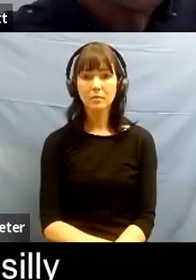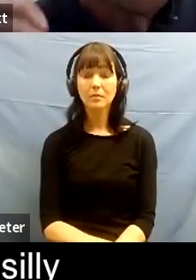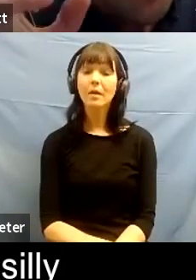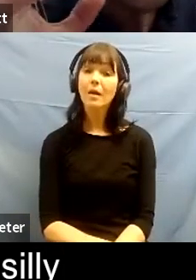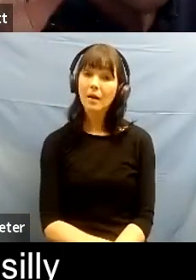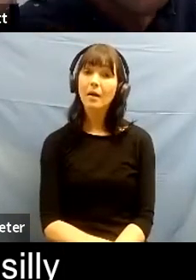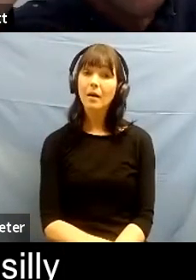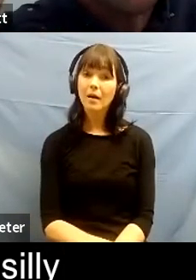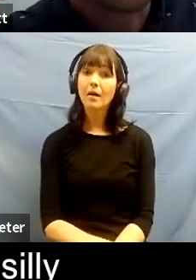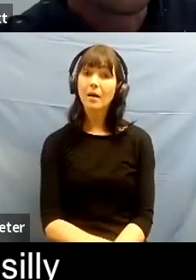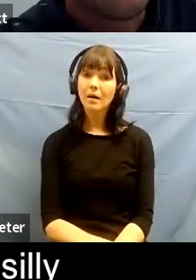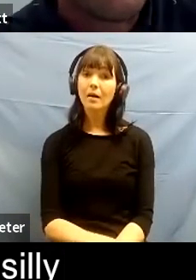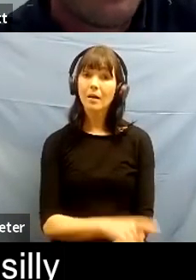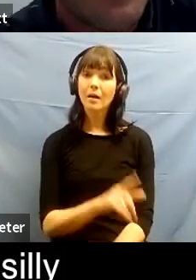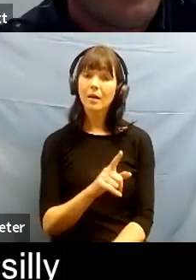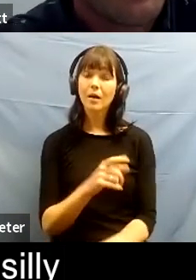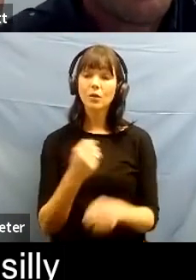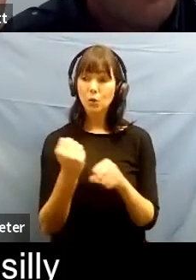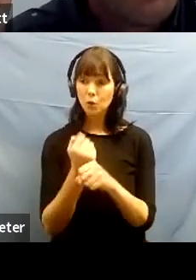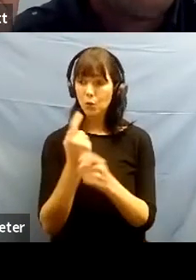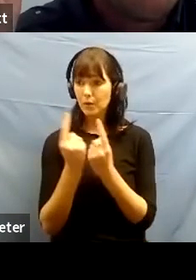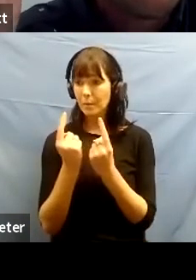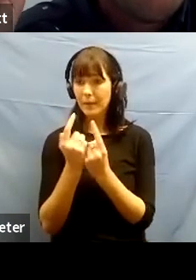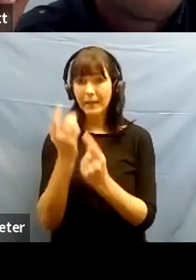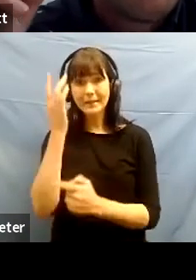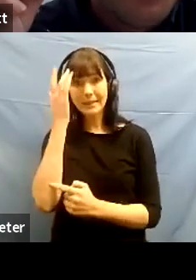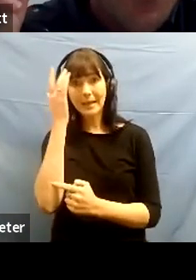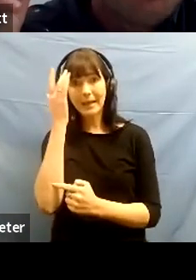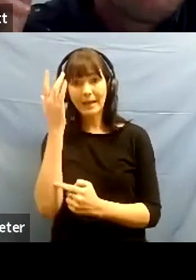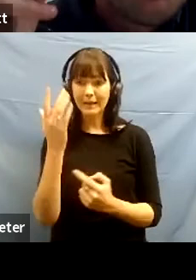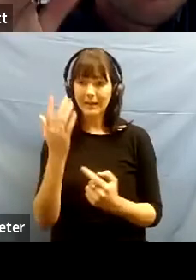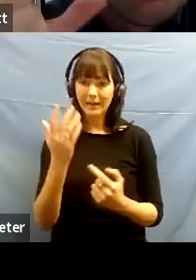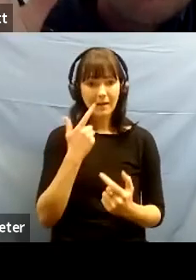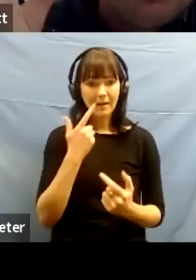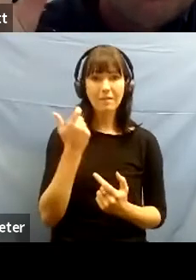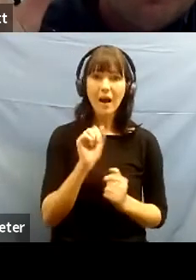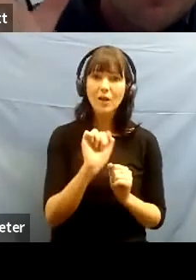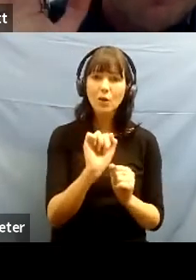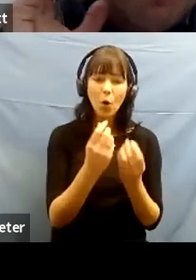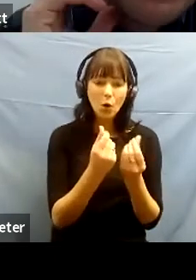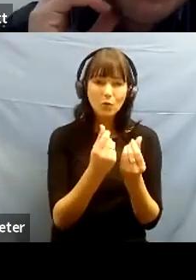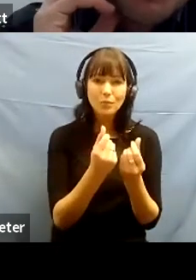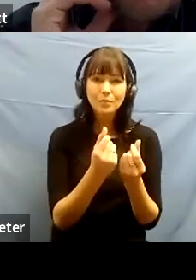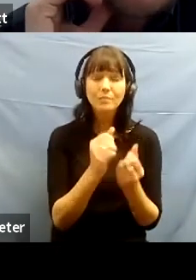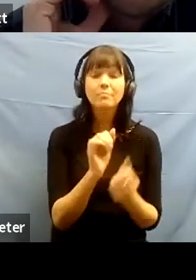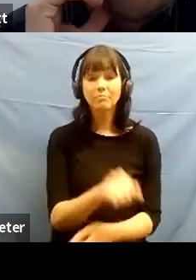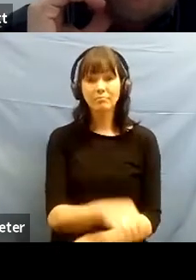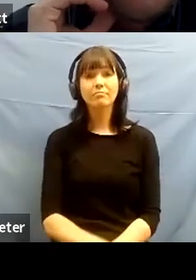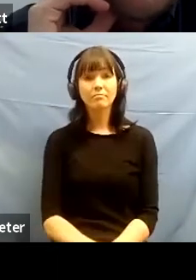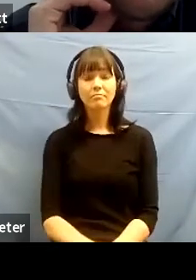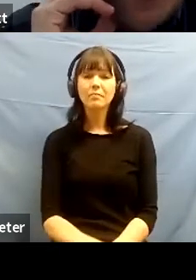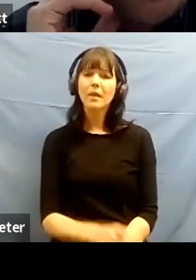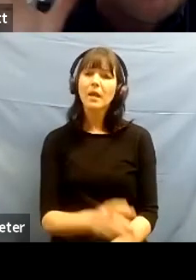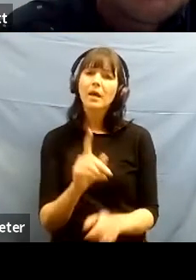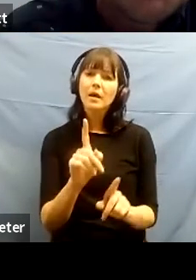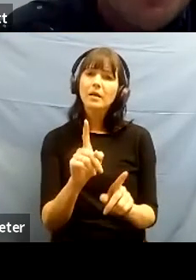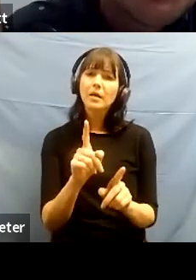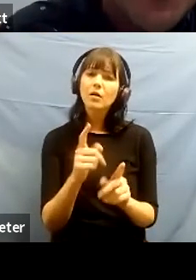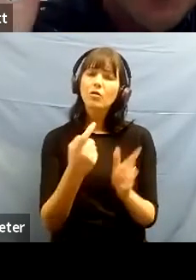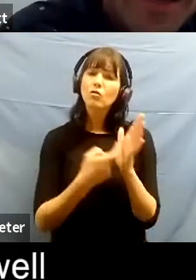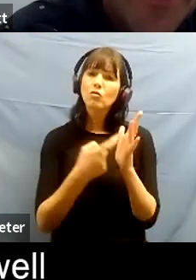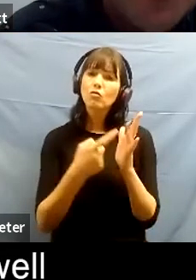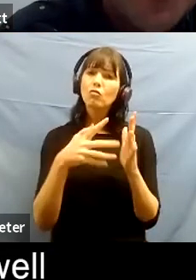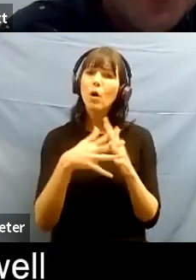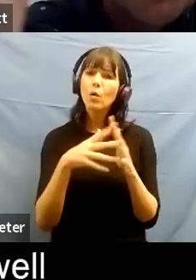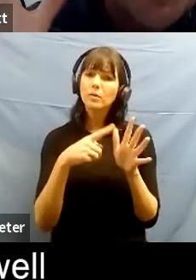something silly and find your clan that's a wonderful thought um what about from a writing perspective rowan um as you